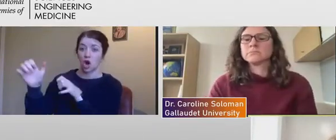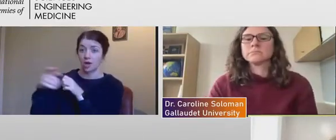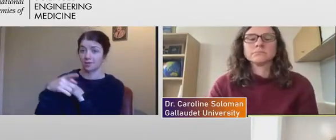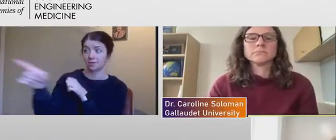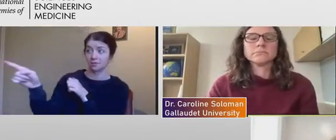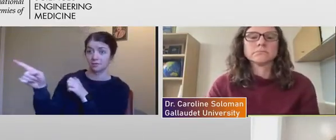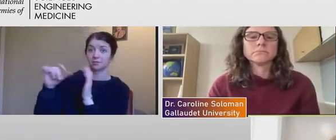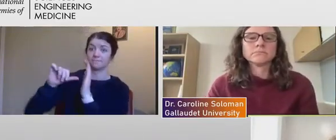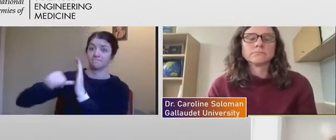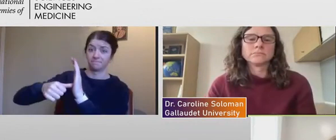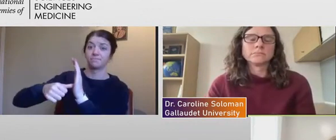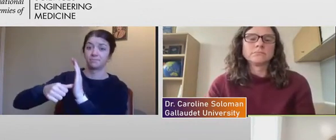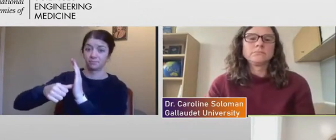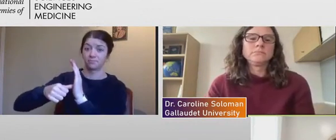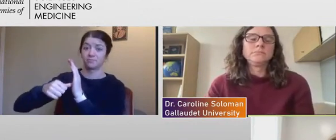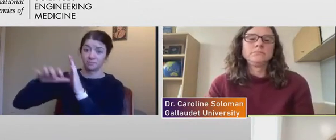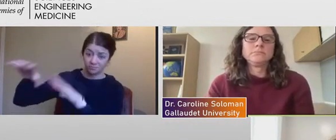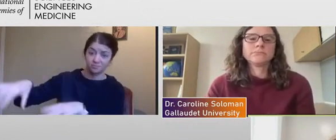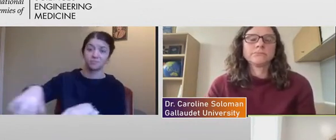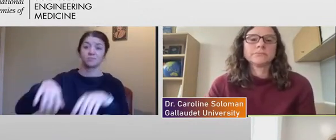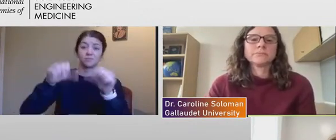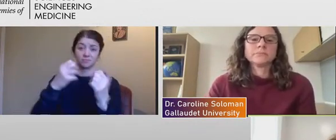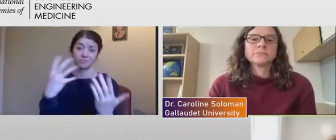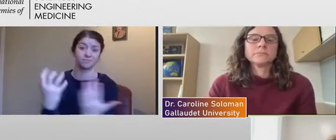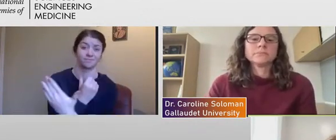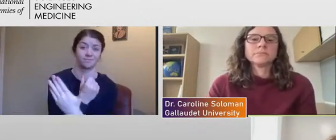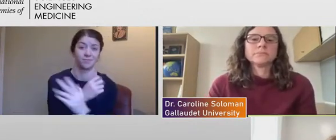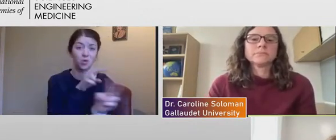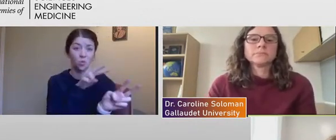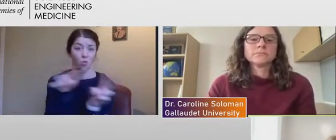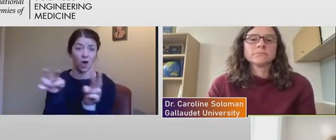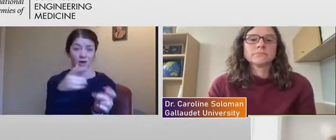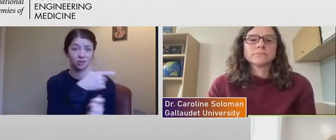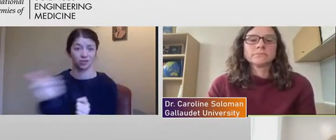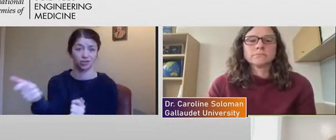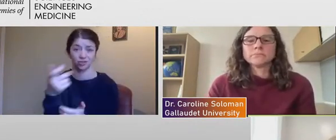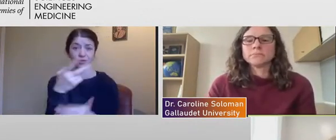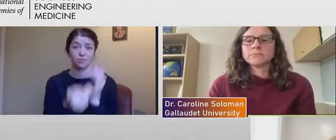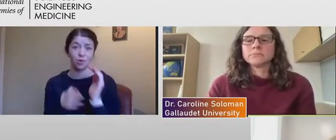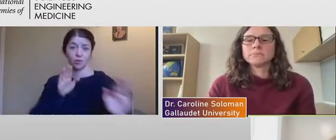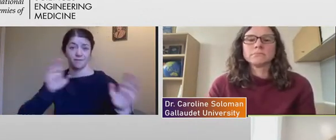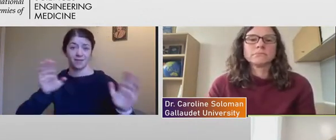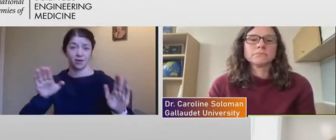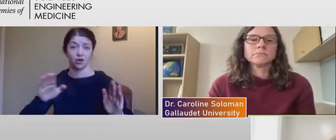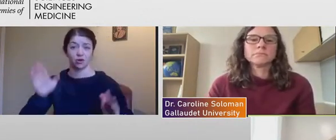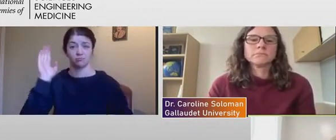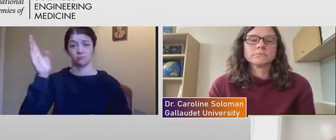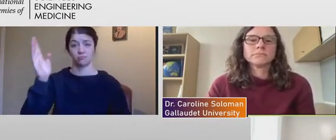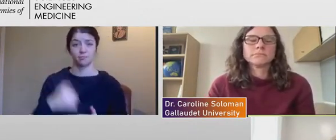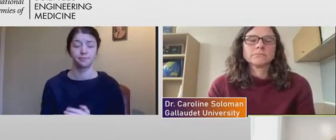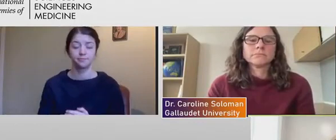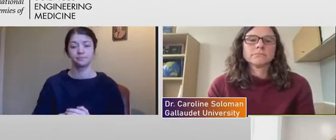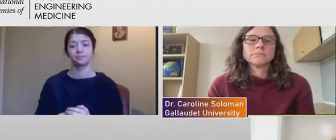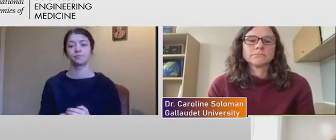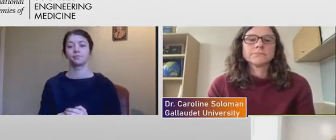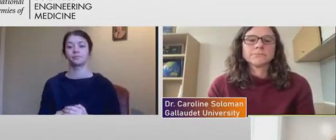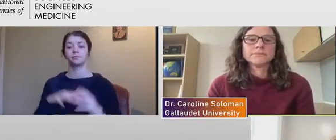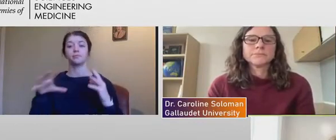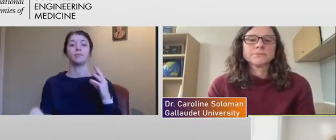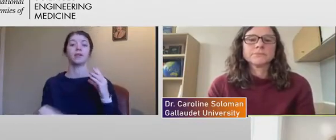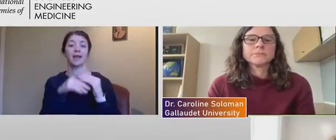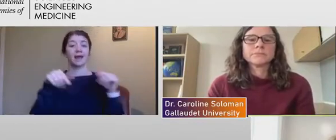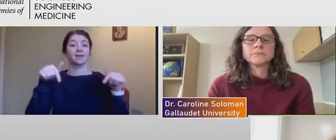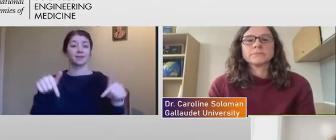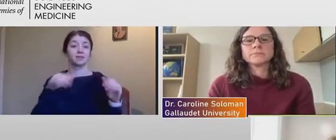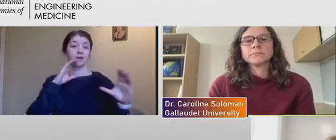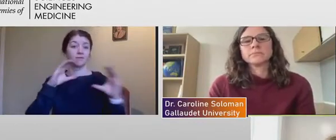watch them. They're impressive and so important. And in adding to this conversation, I also wanted to